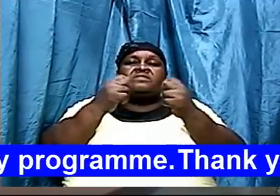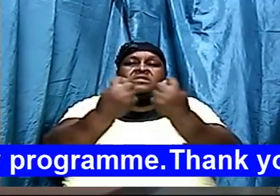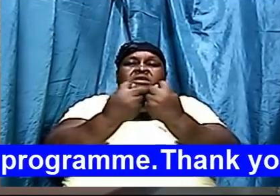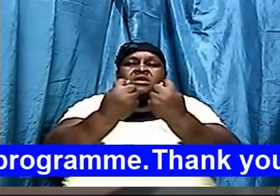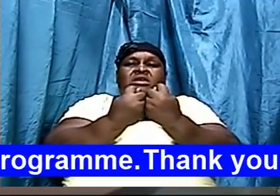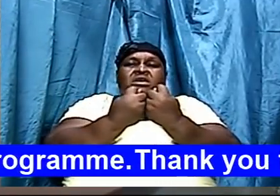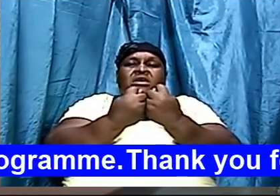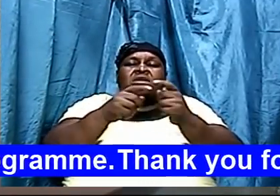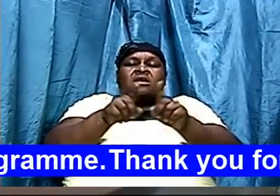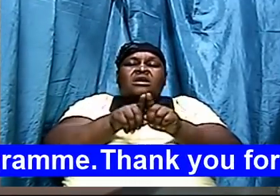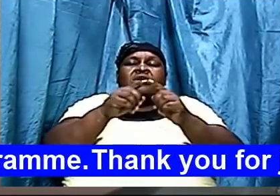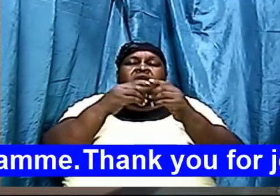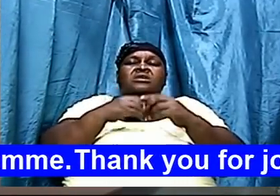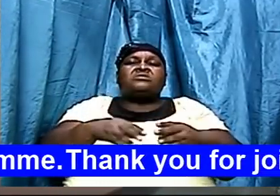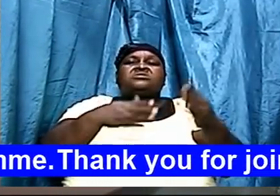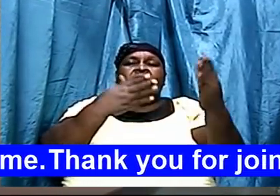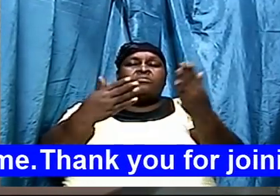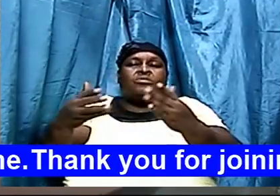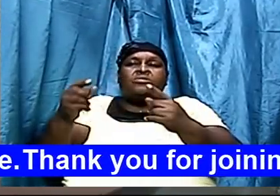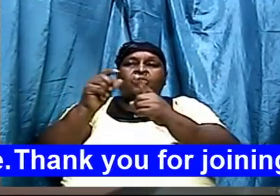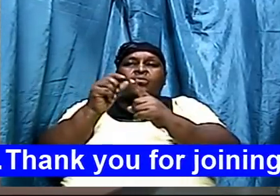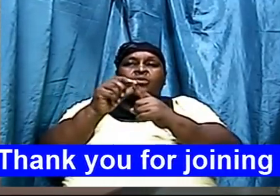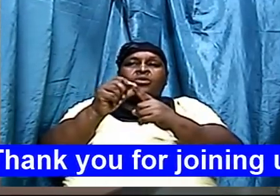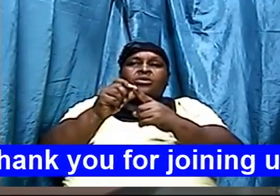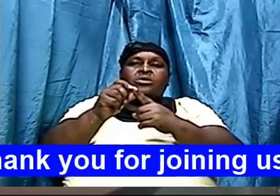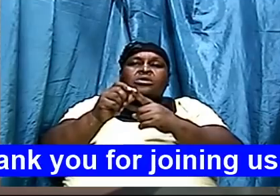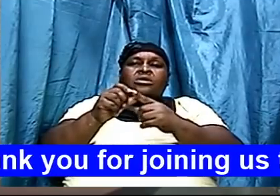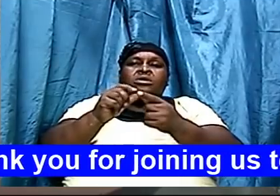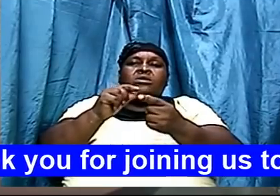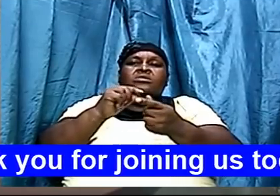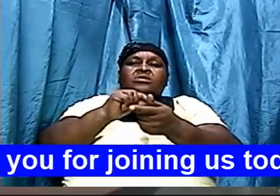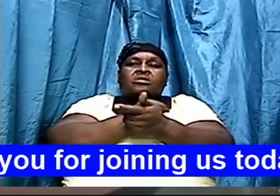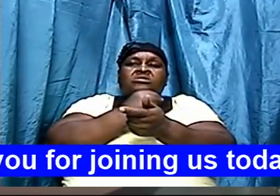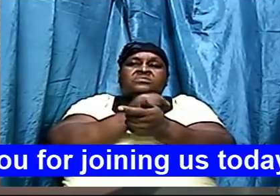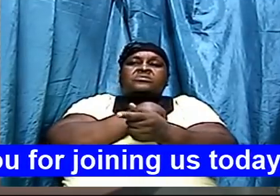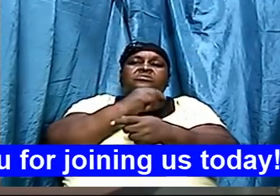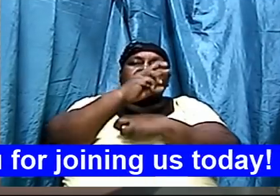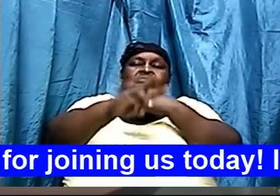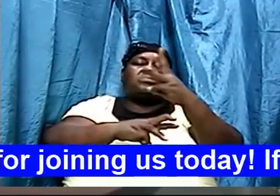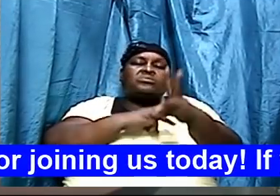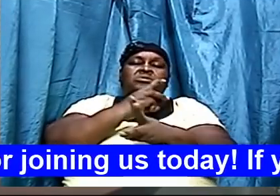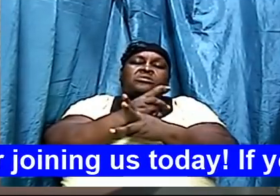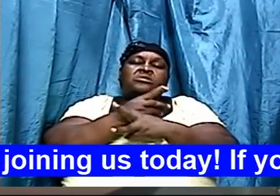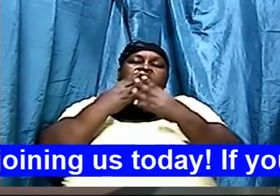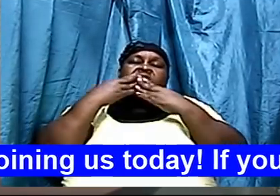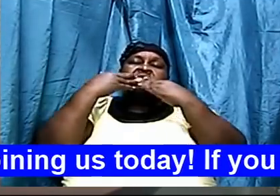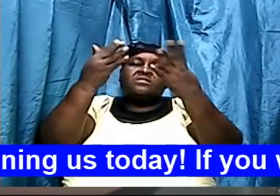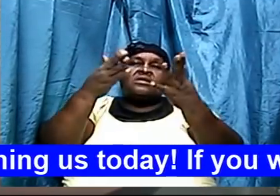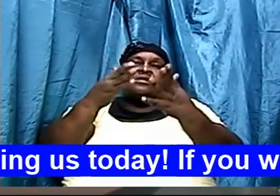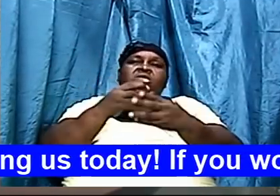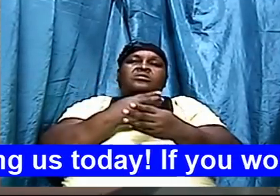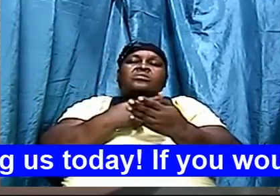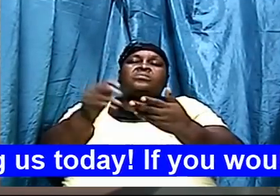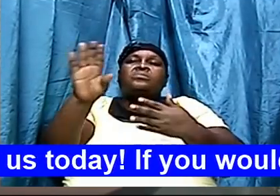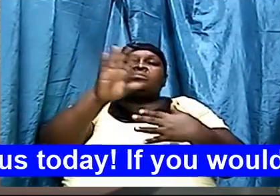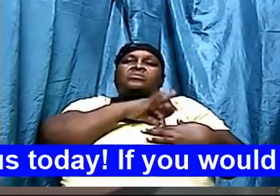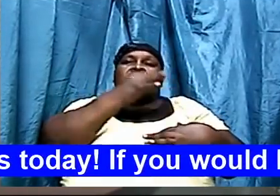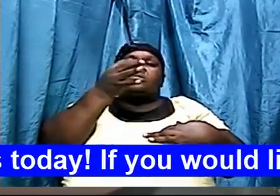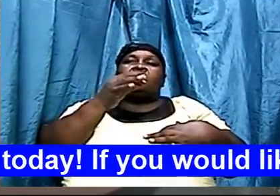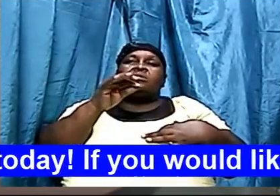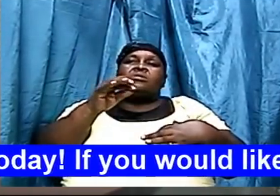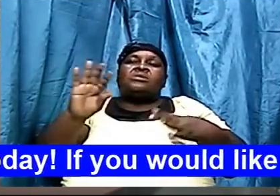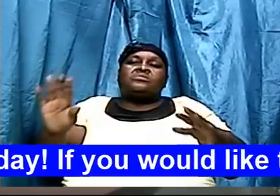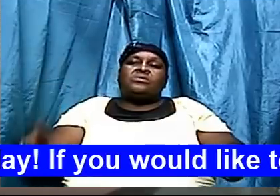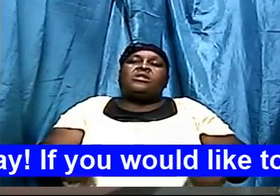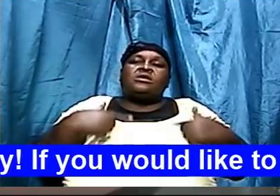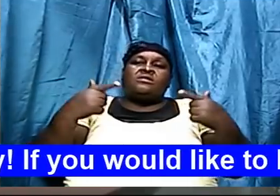them as we bring the word this entire gospel to the entire world thank you Holy Ghost as we look to you the great God of heaven